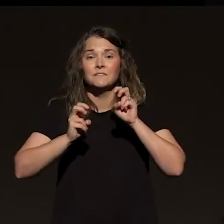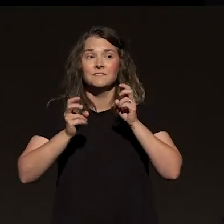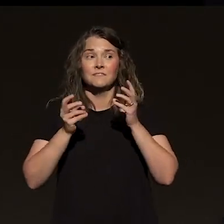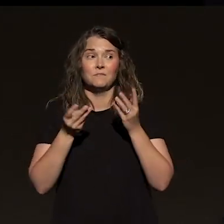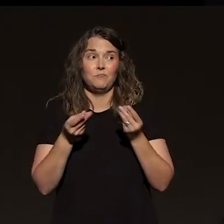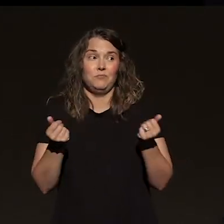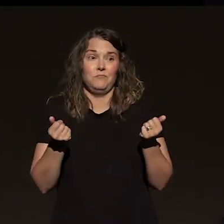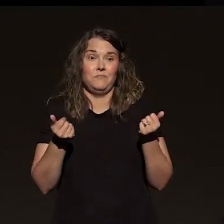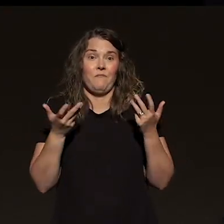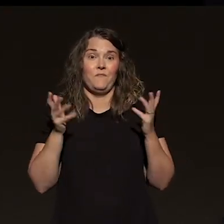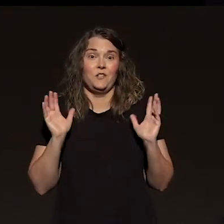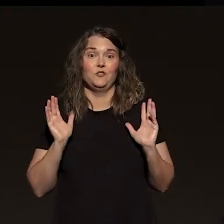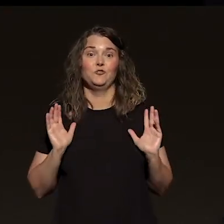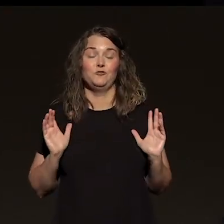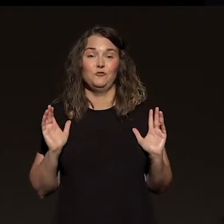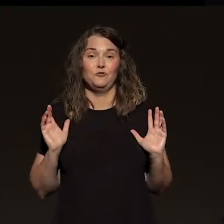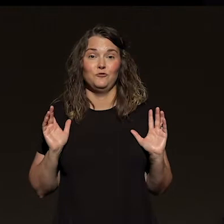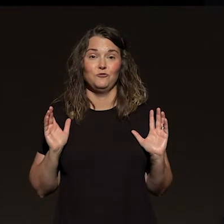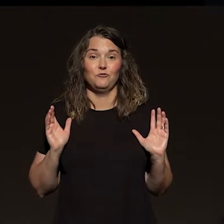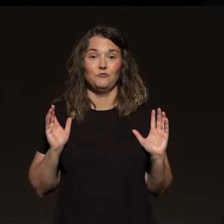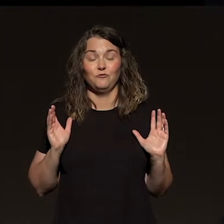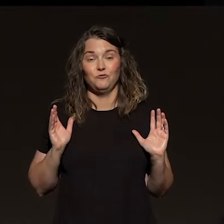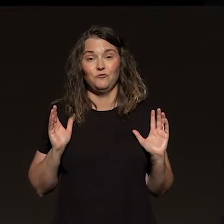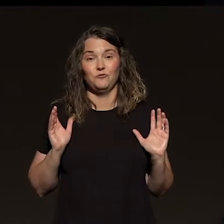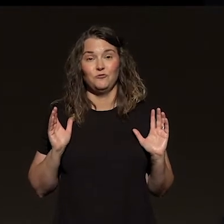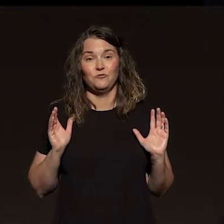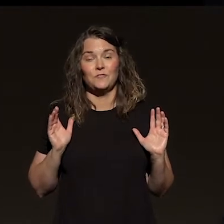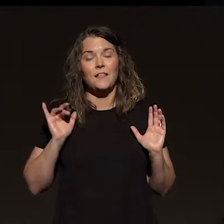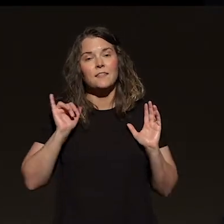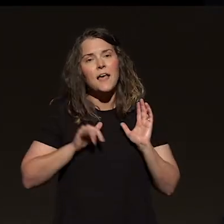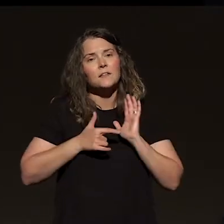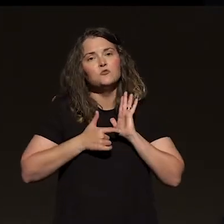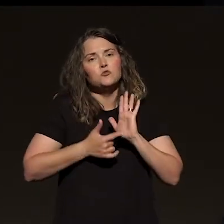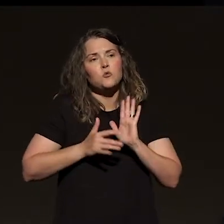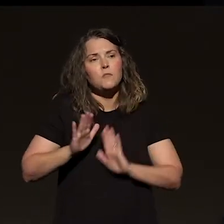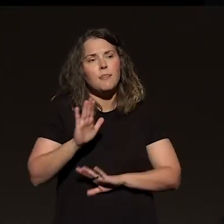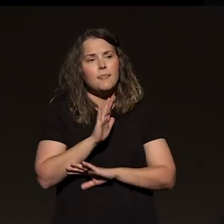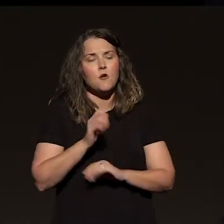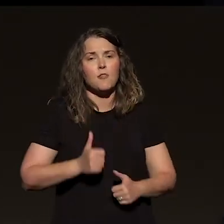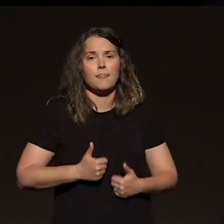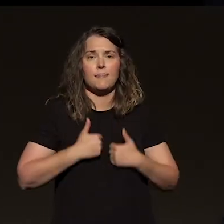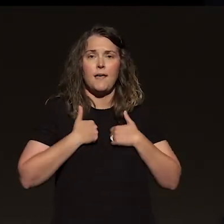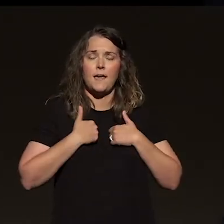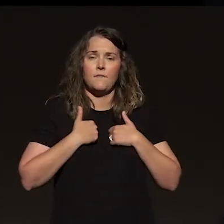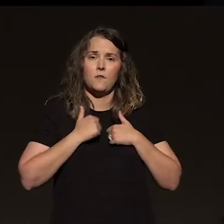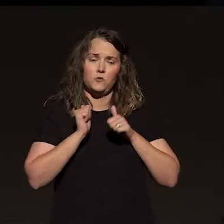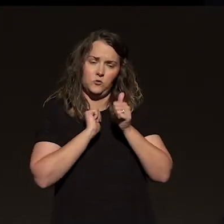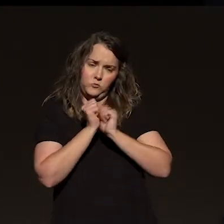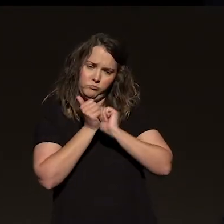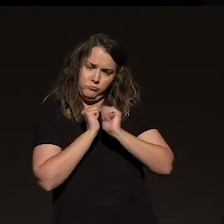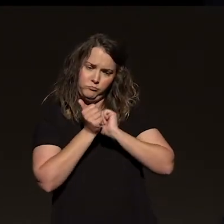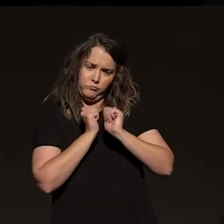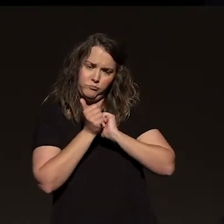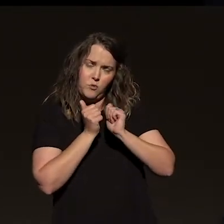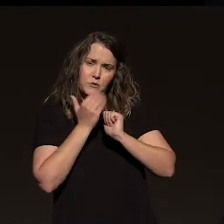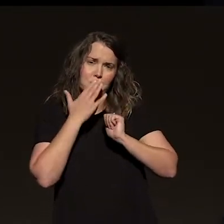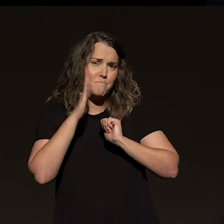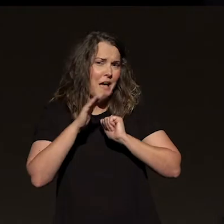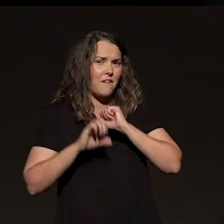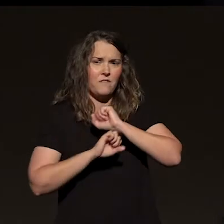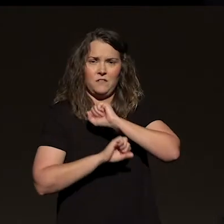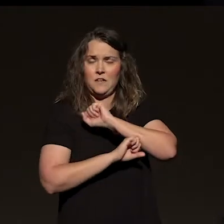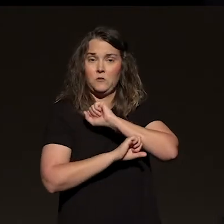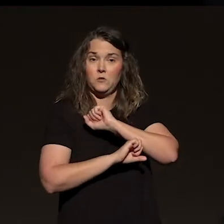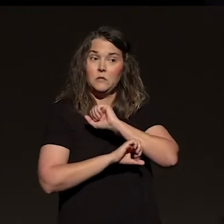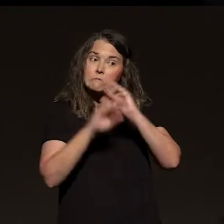It's over. This is a precursor of their life. Sports are a bad foundation. Teach a